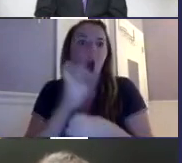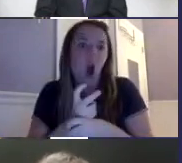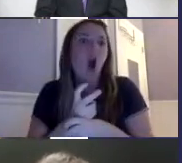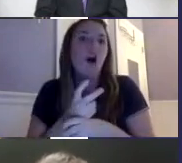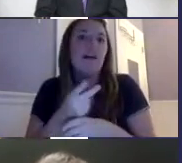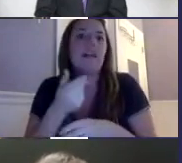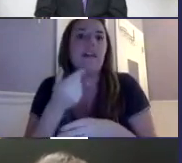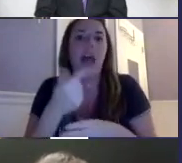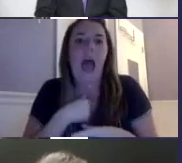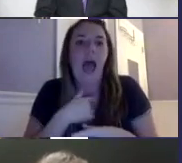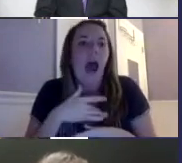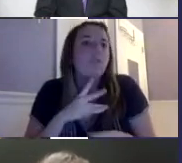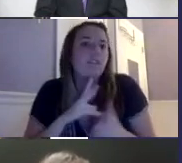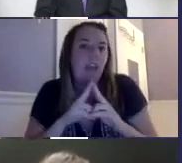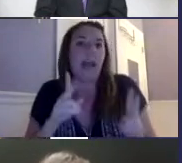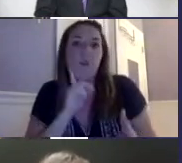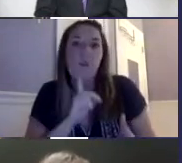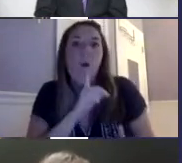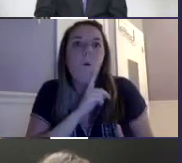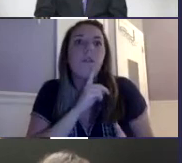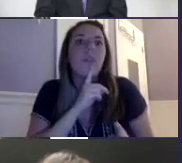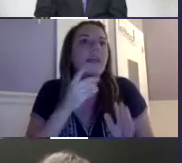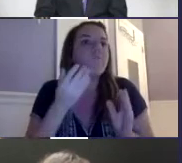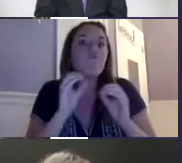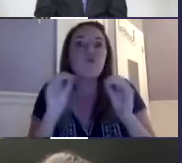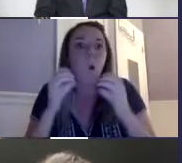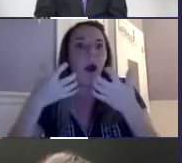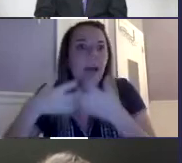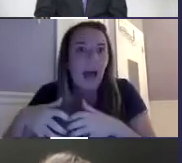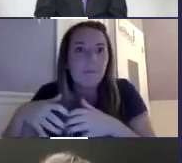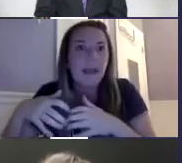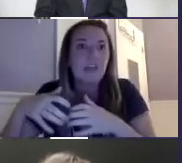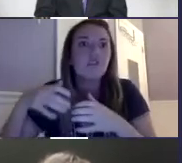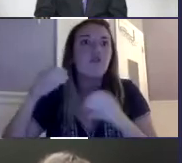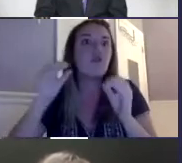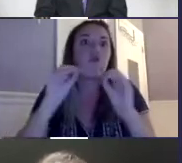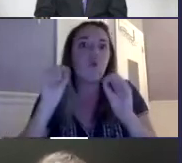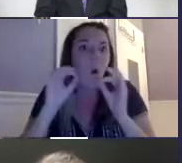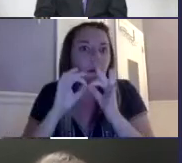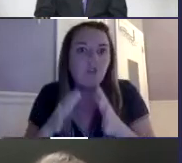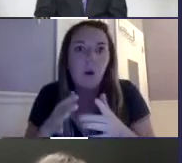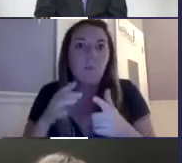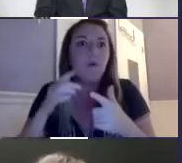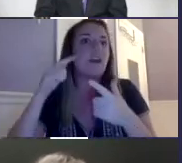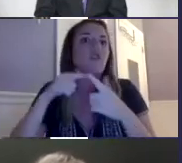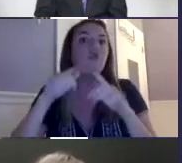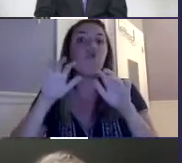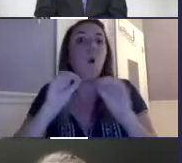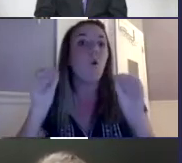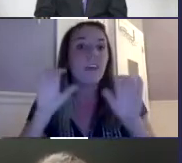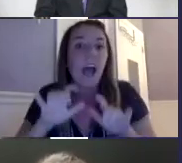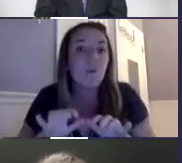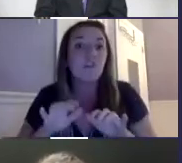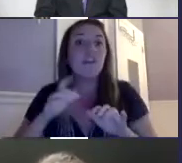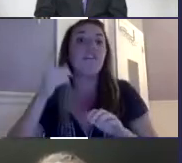it did teach me a lot. It was really difficult and I felt very lonely. There were no accommodations for me. There were no